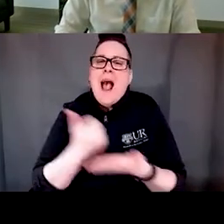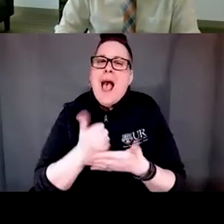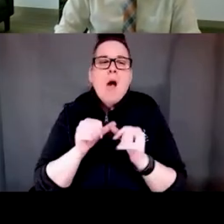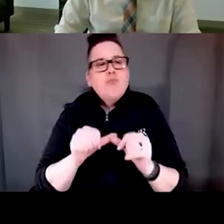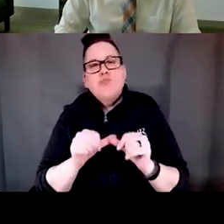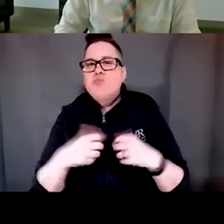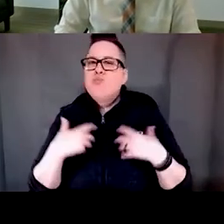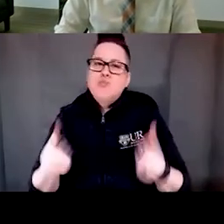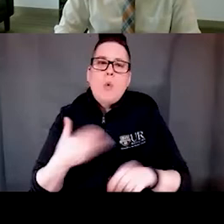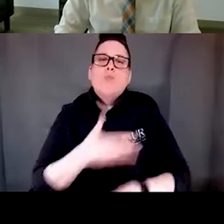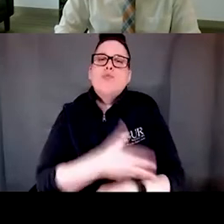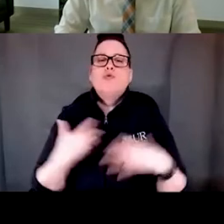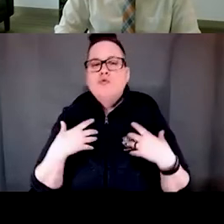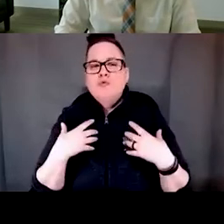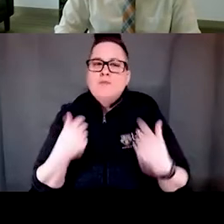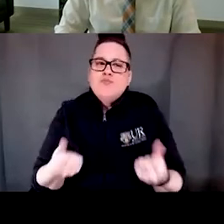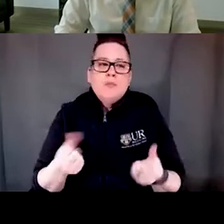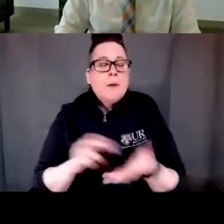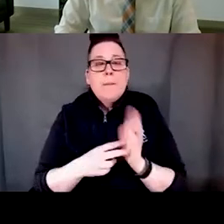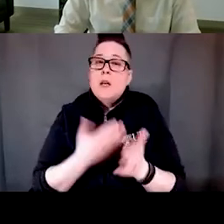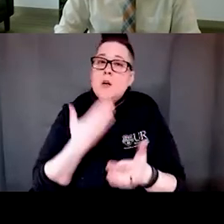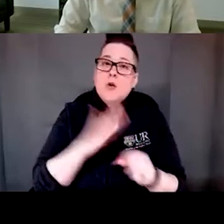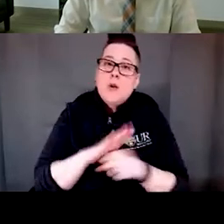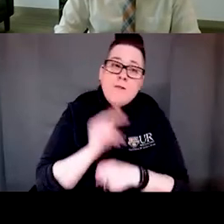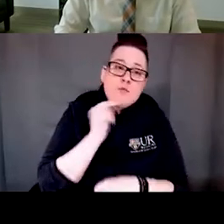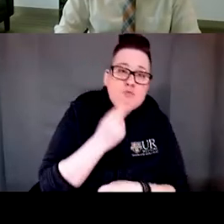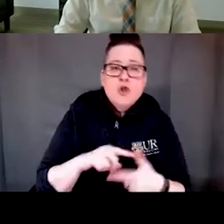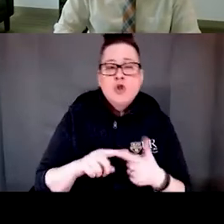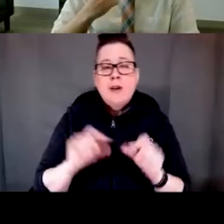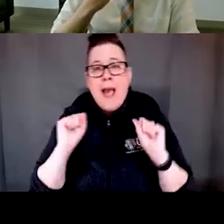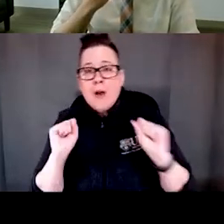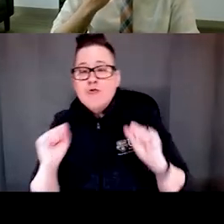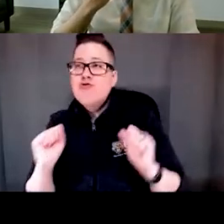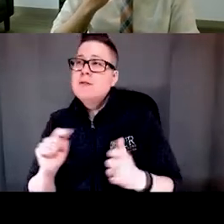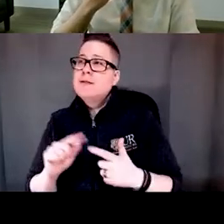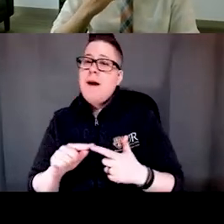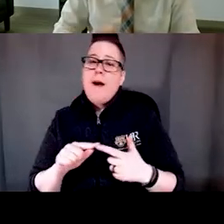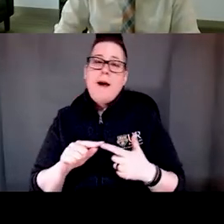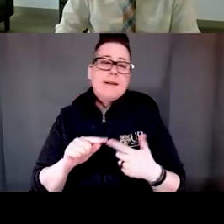nutrition. This could be engaging exercise. This could be